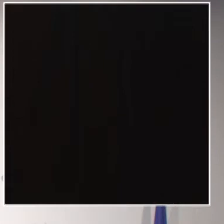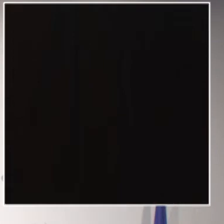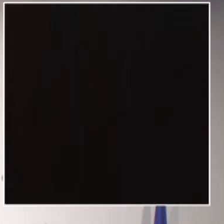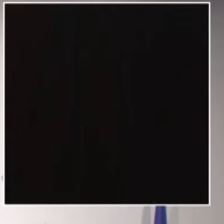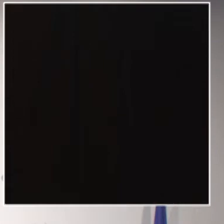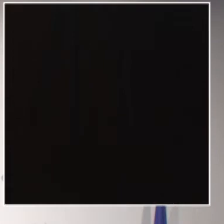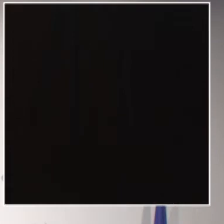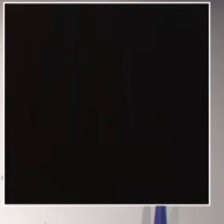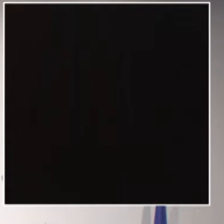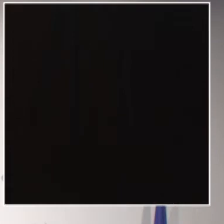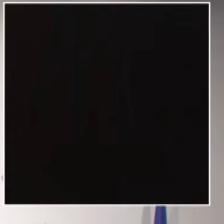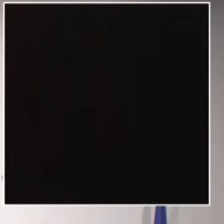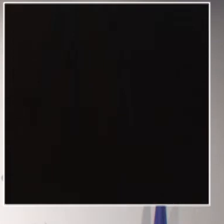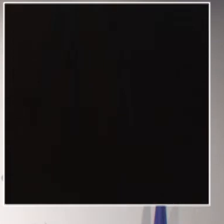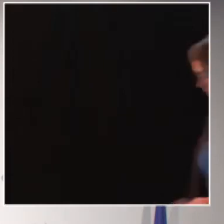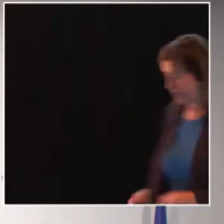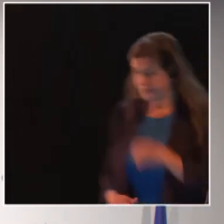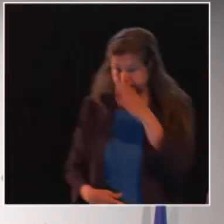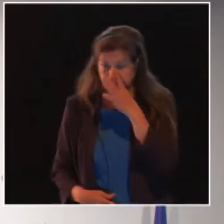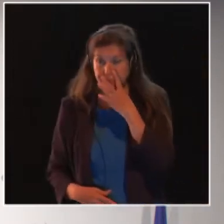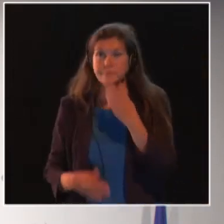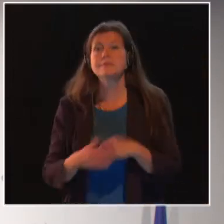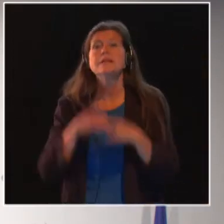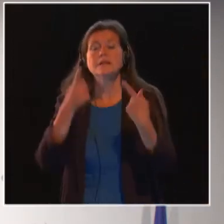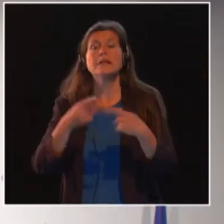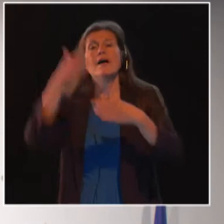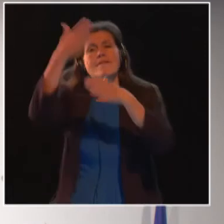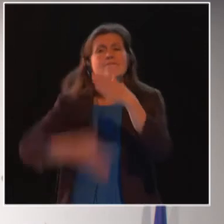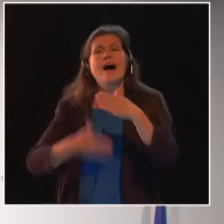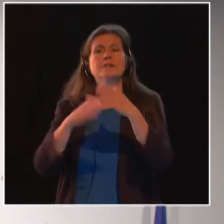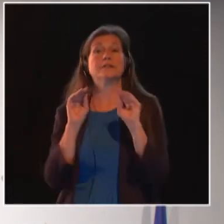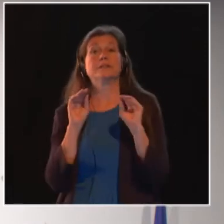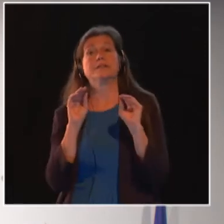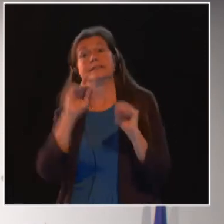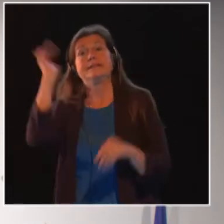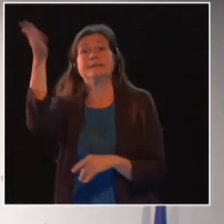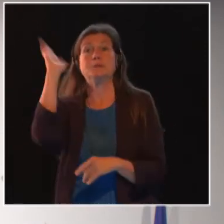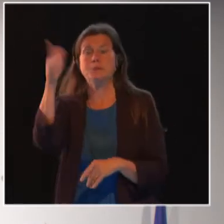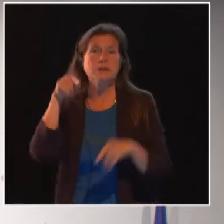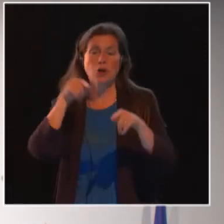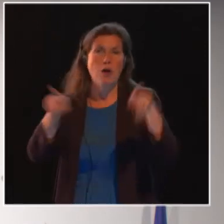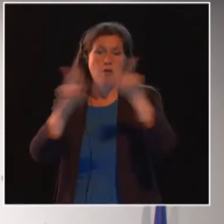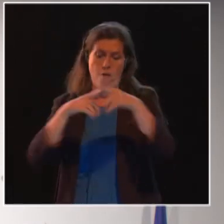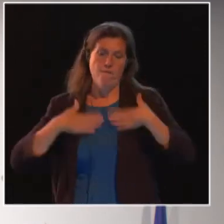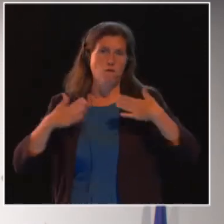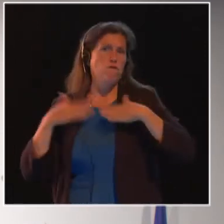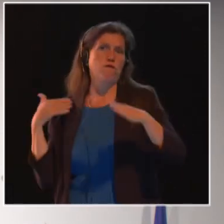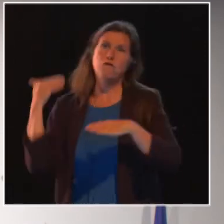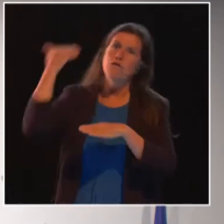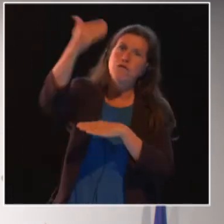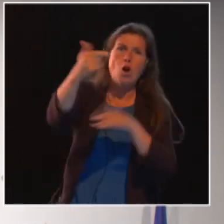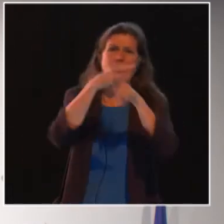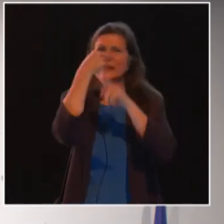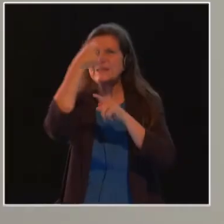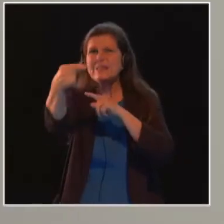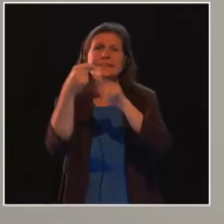And I'd like to introduce now our final speaker who really spearheaded the Spotlight Initiative and continues to